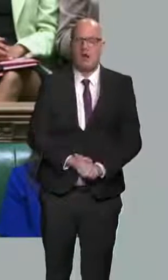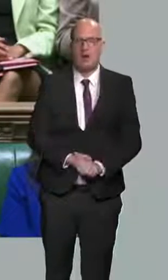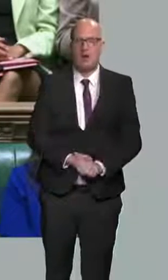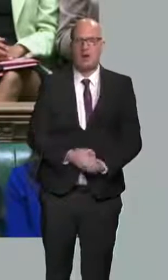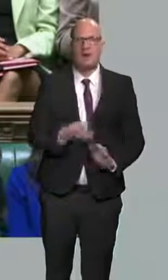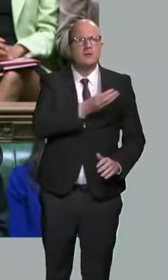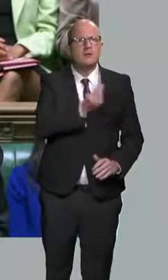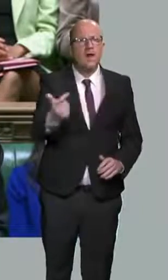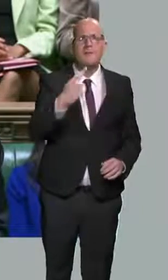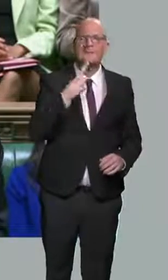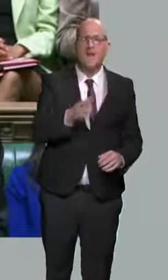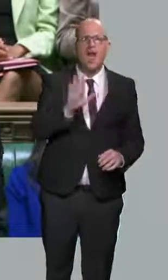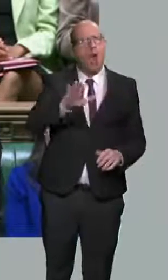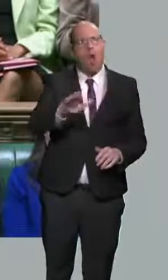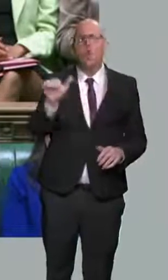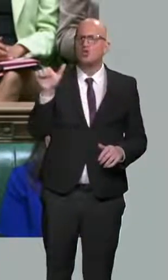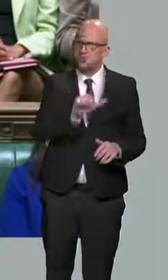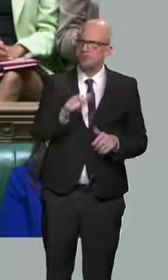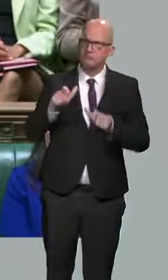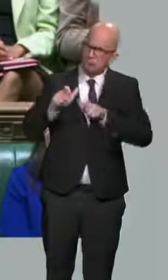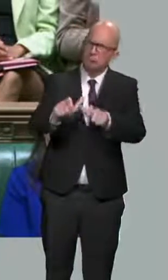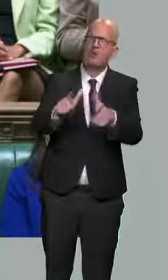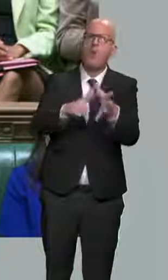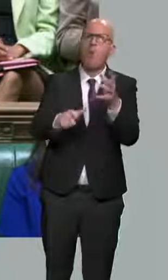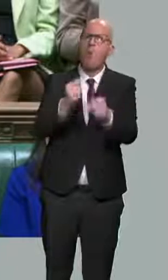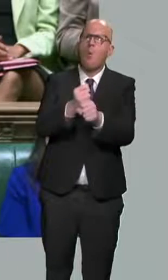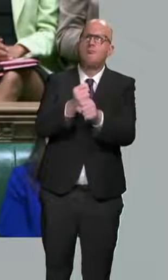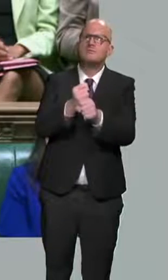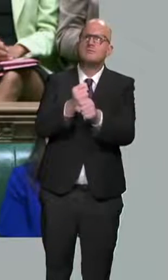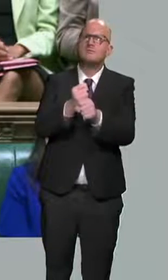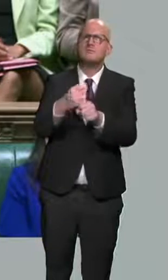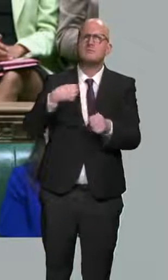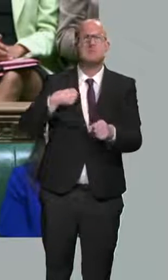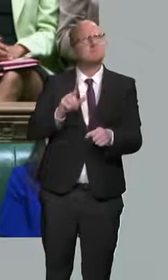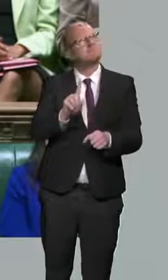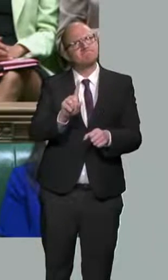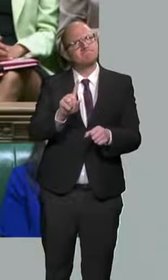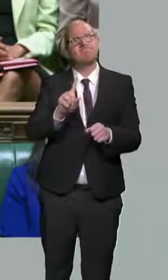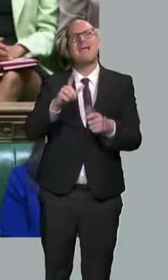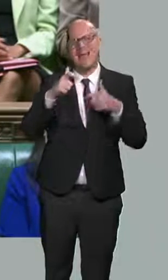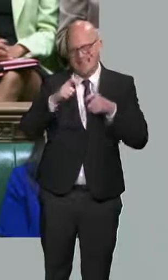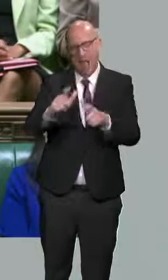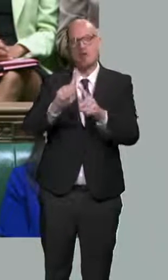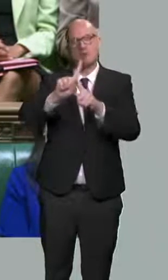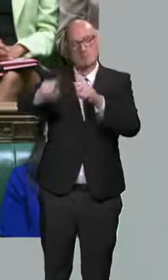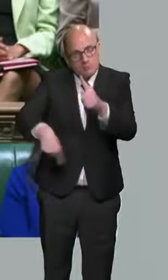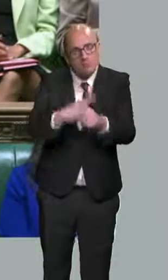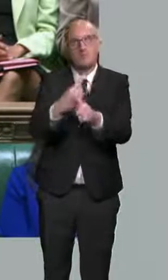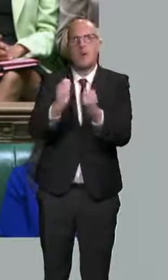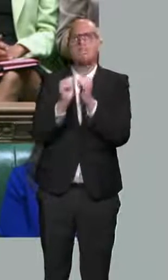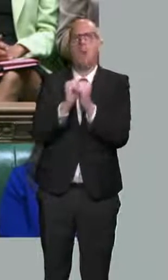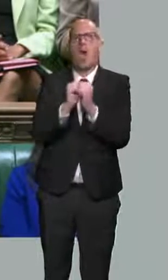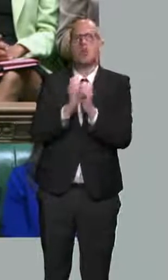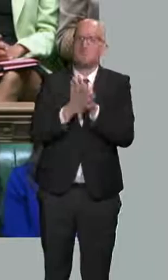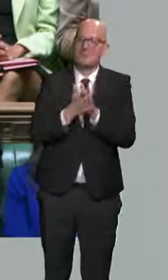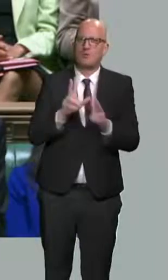have called for the cut to last until August, I have decided it will be in place until March next year, a full